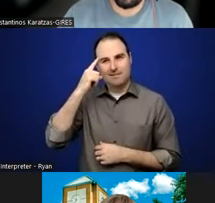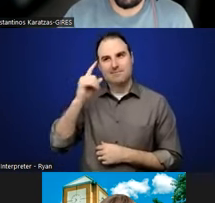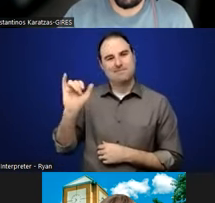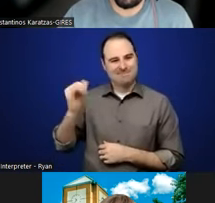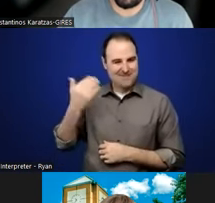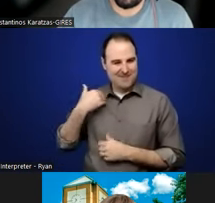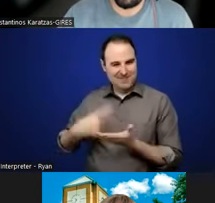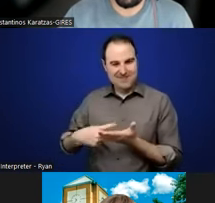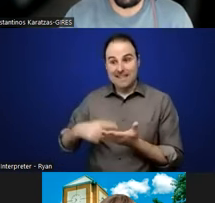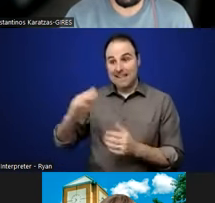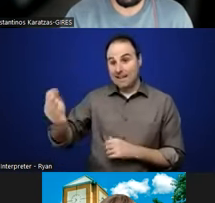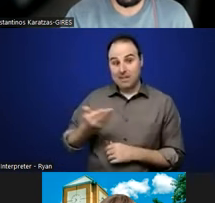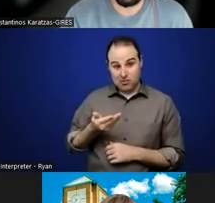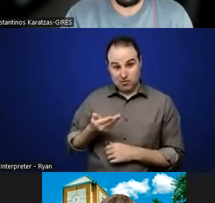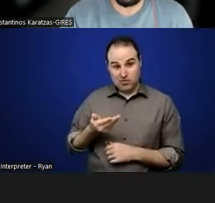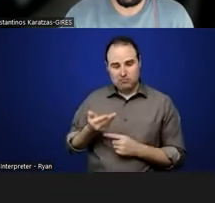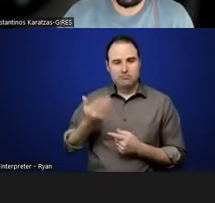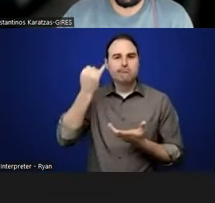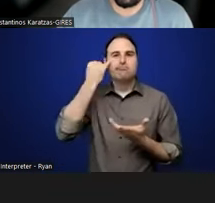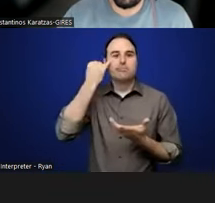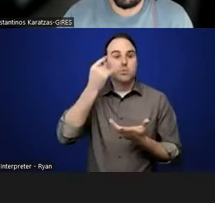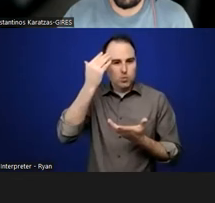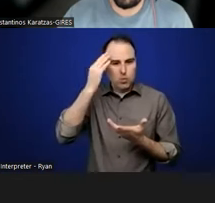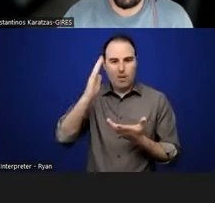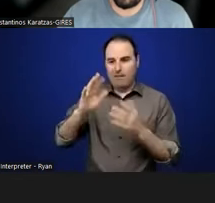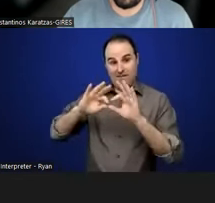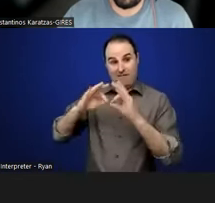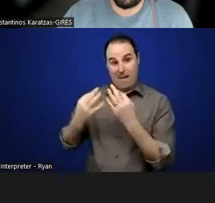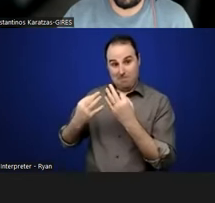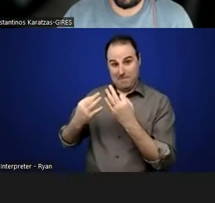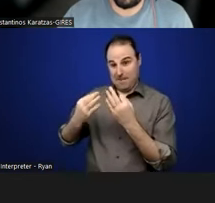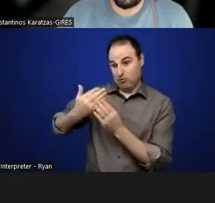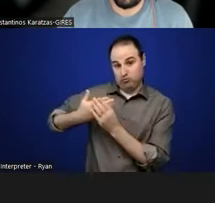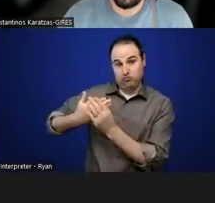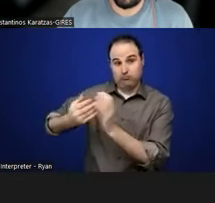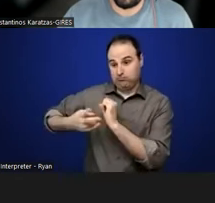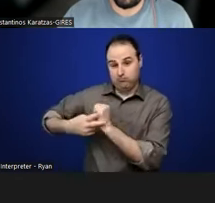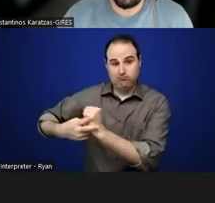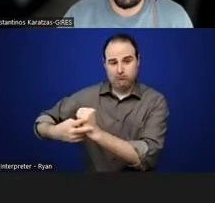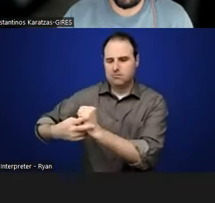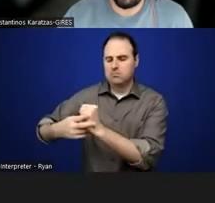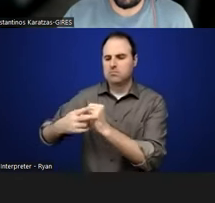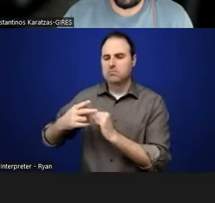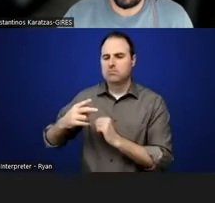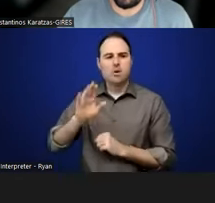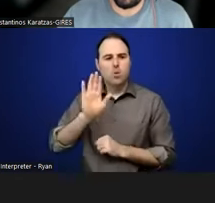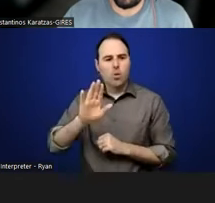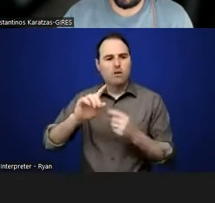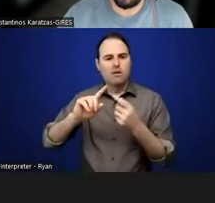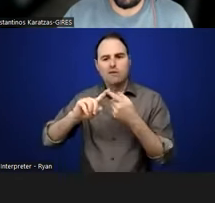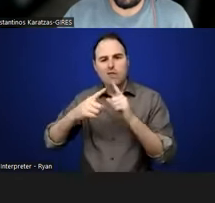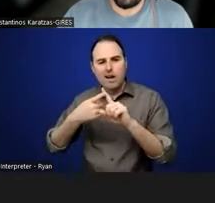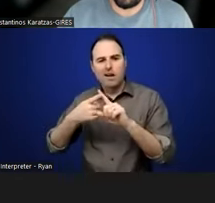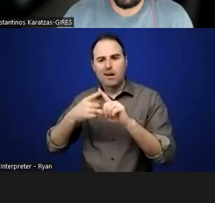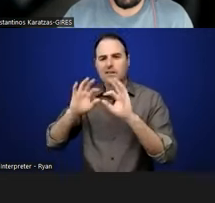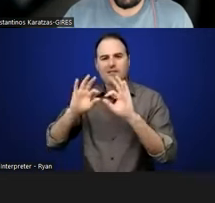know, you're going to do a family archive workshop, right. Who are the people inside of your networks are not even inside of, maybe near